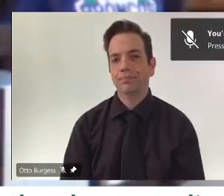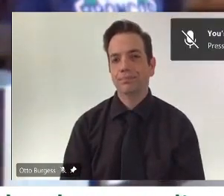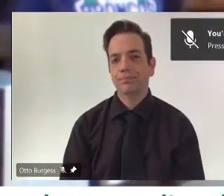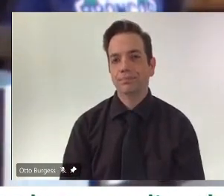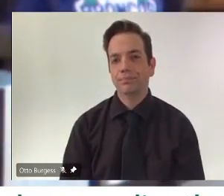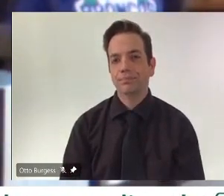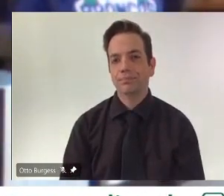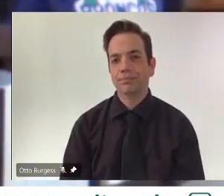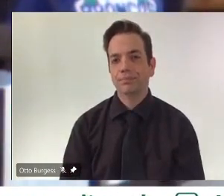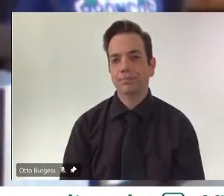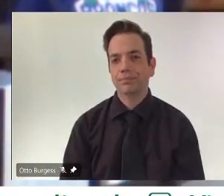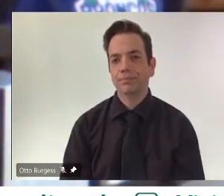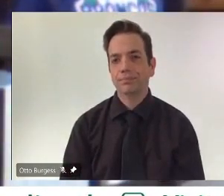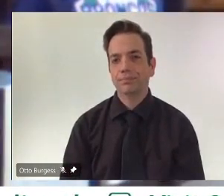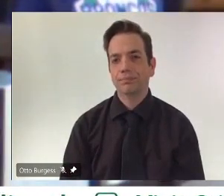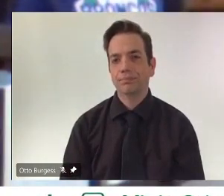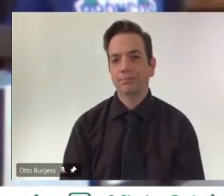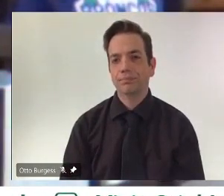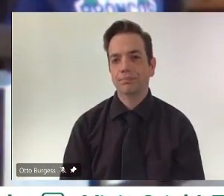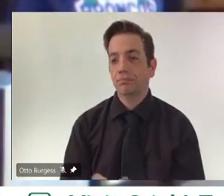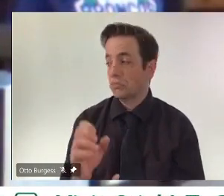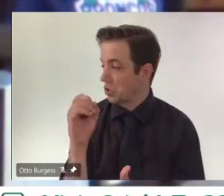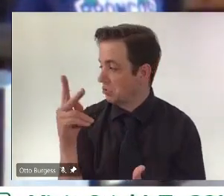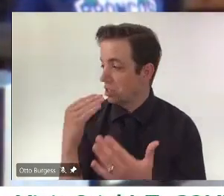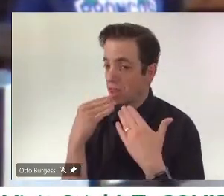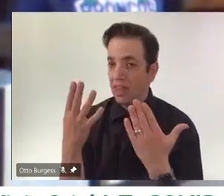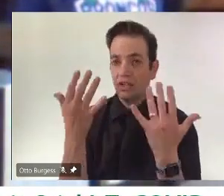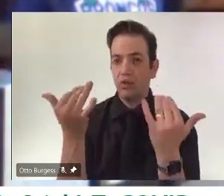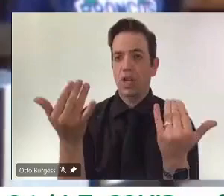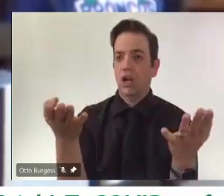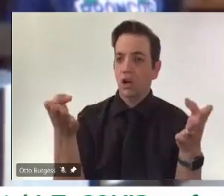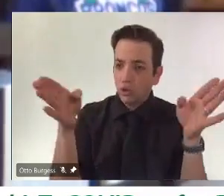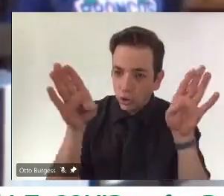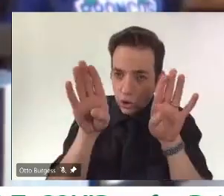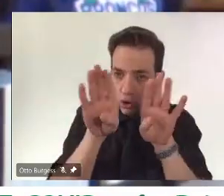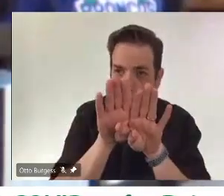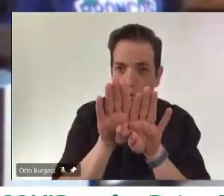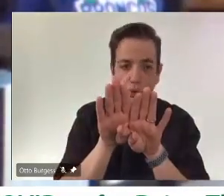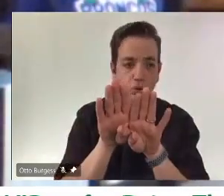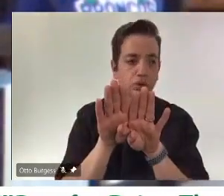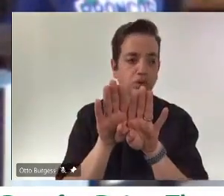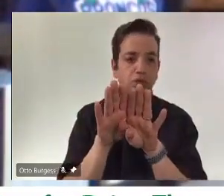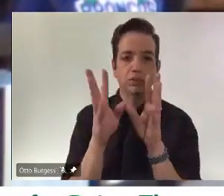Fantastic. Thanks, everyone. That concludes today's availability. Have a great weekend.